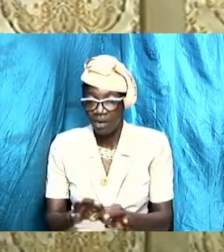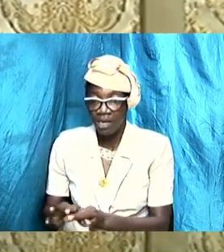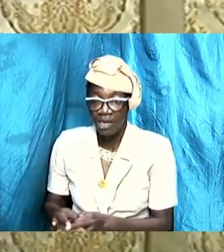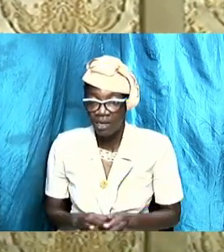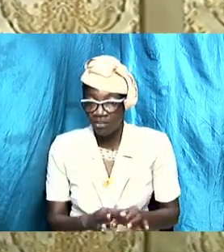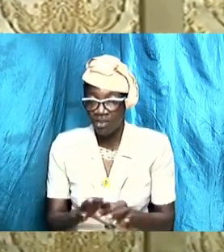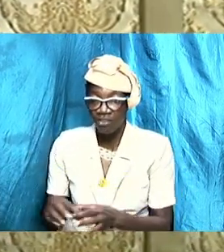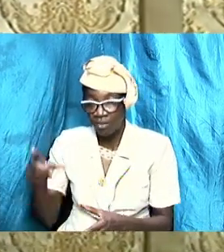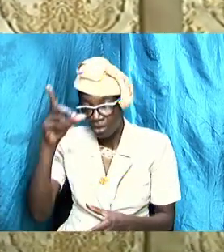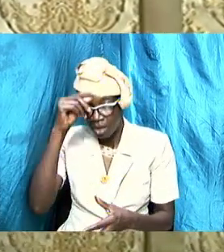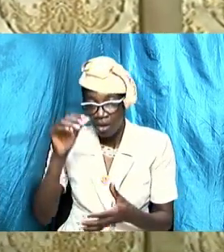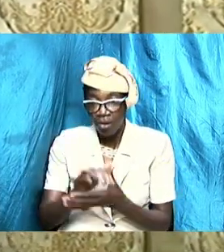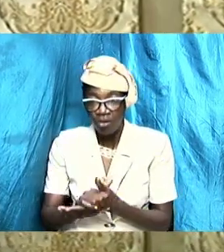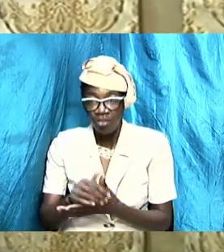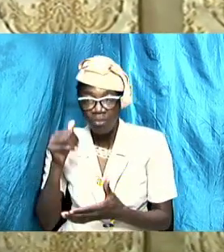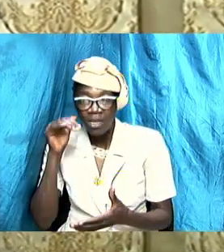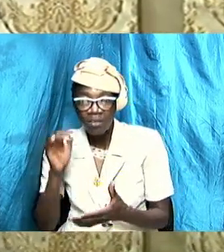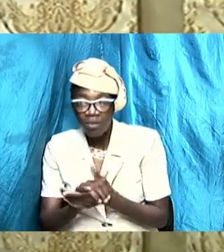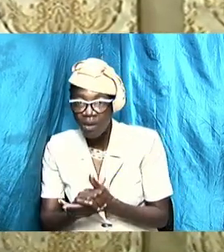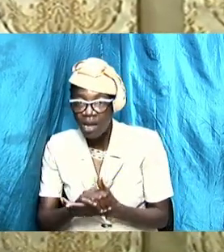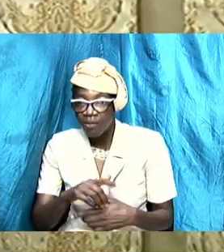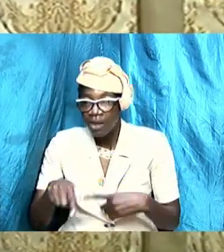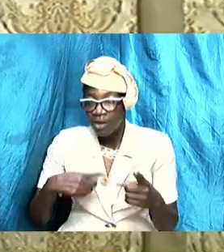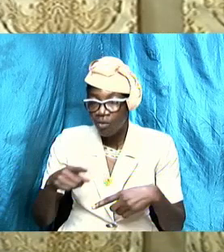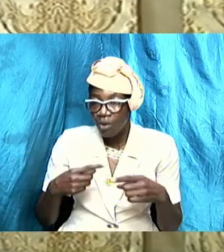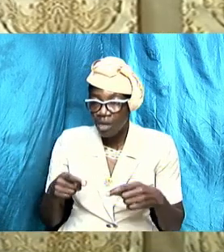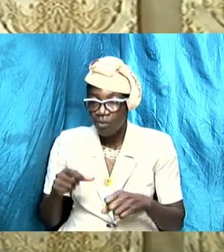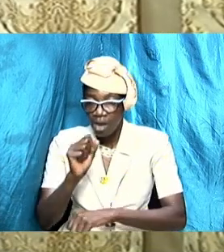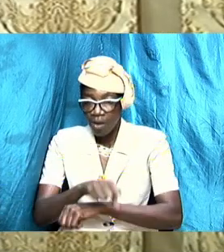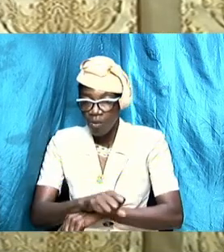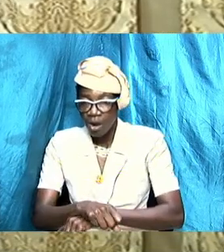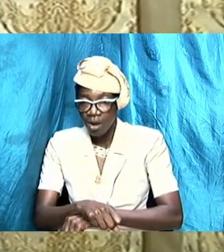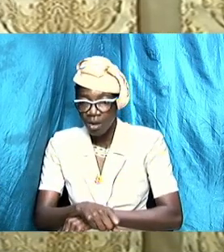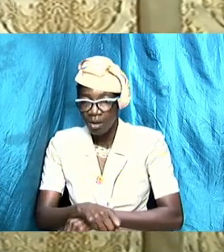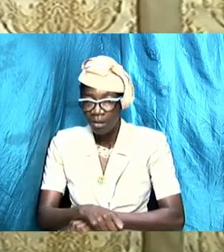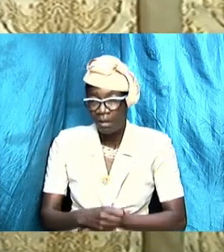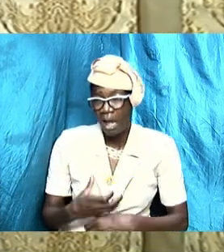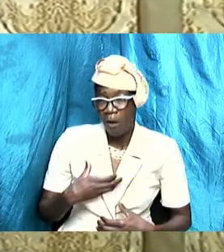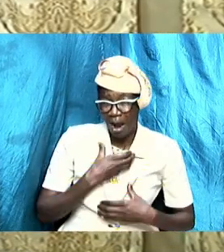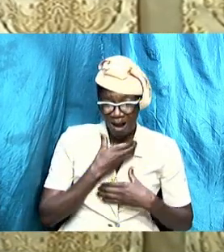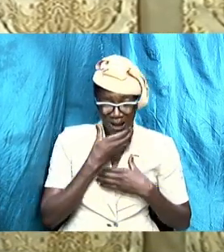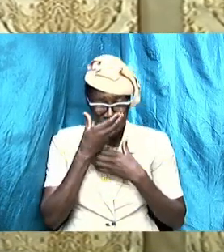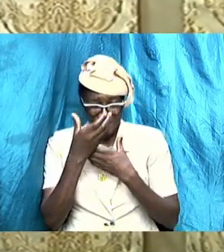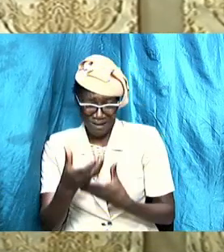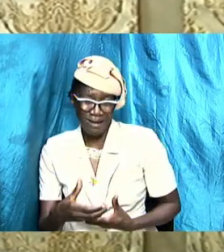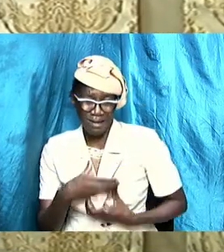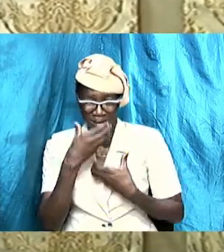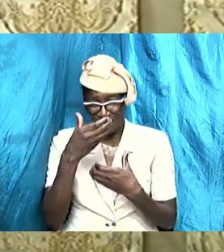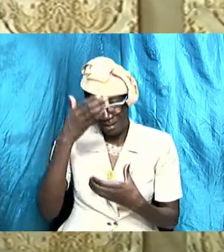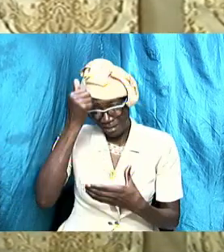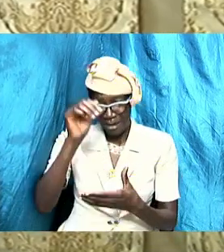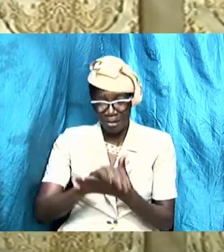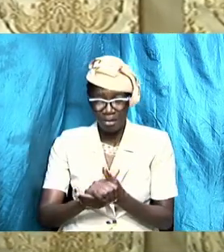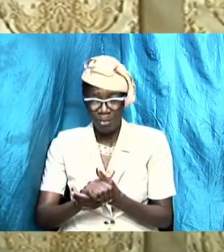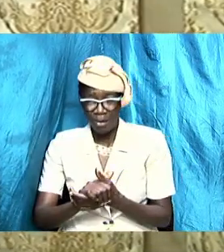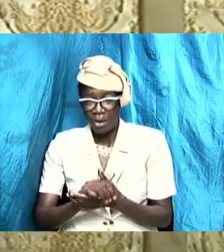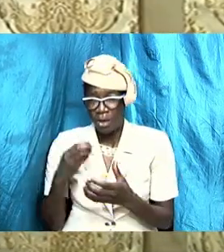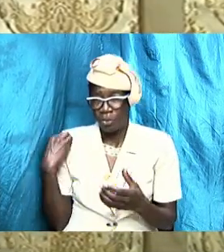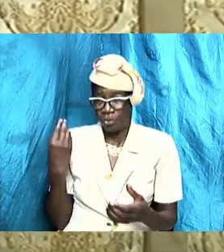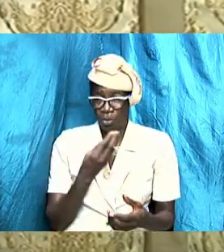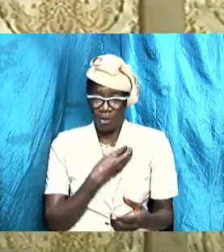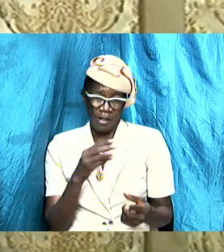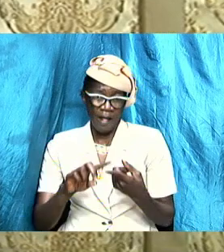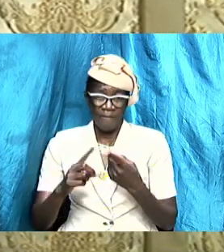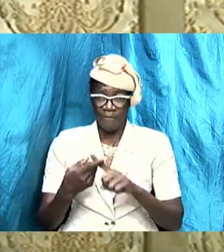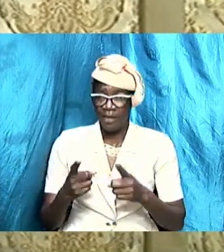wives and when we are at work we lambast our husbands when we are with our friends we tell everybody all